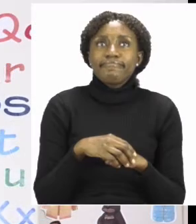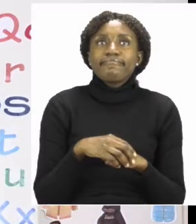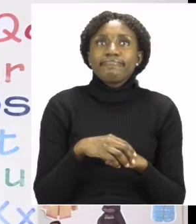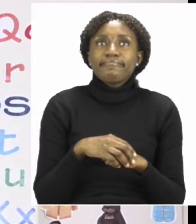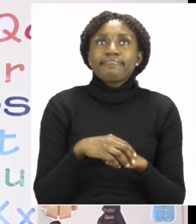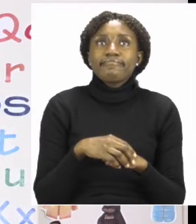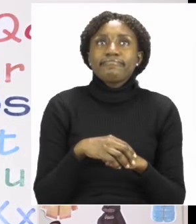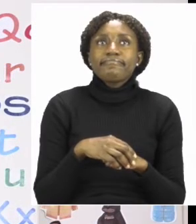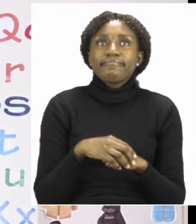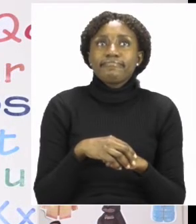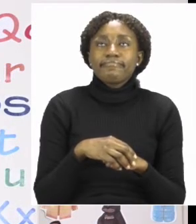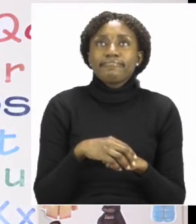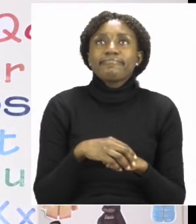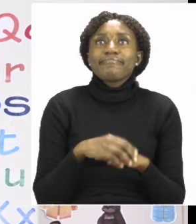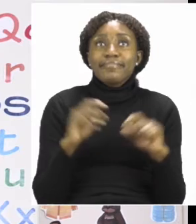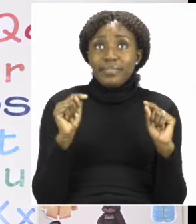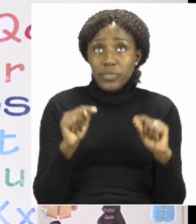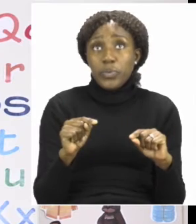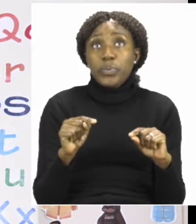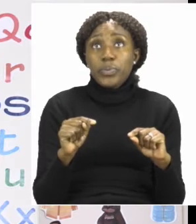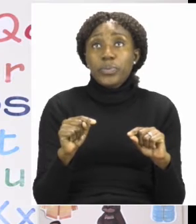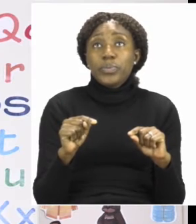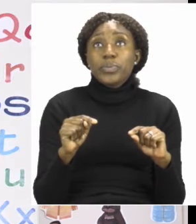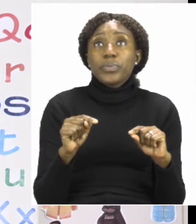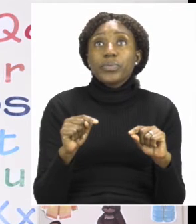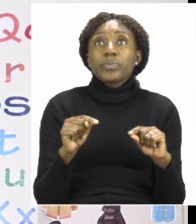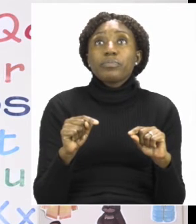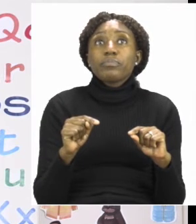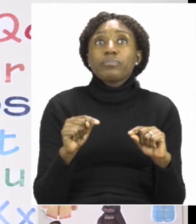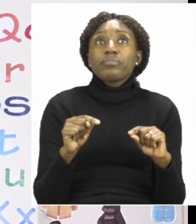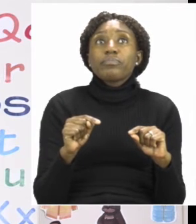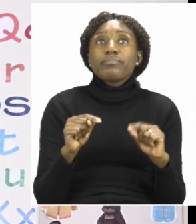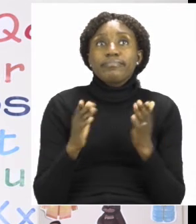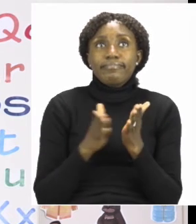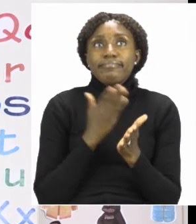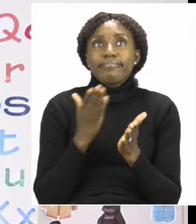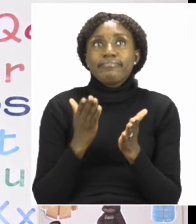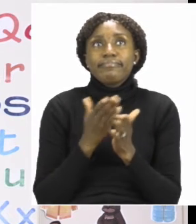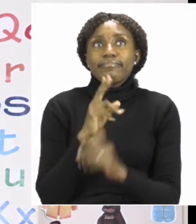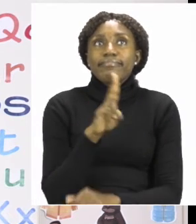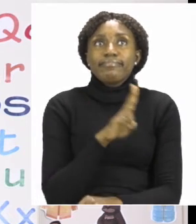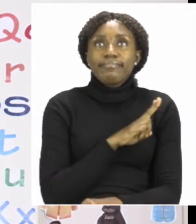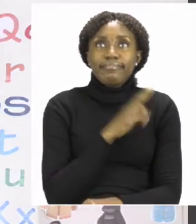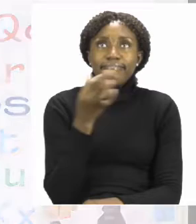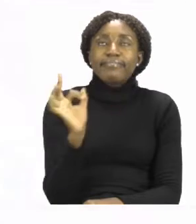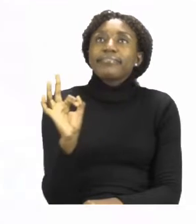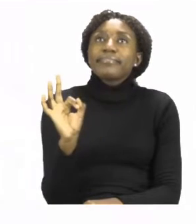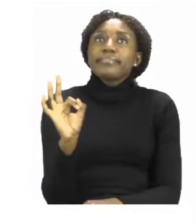For this part of our lesson let's turn our booklets to page 29.